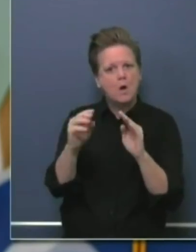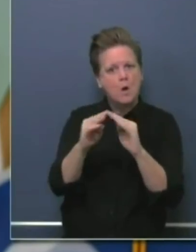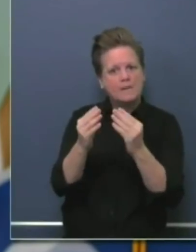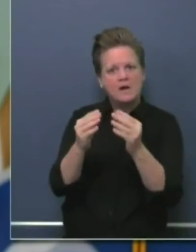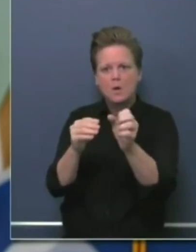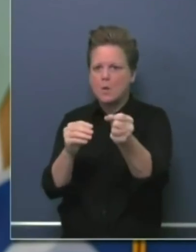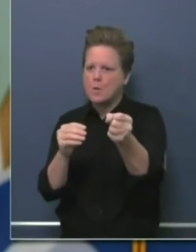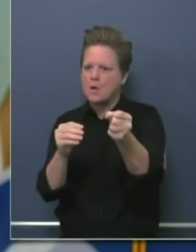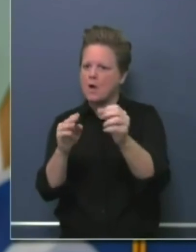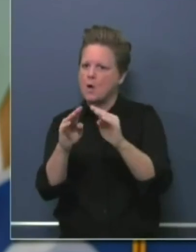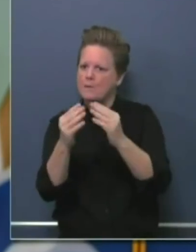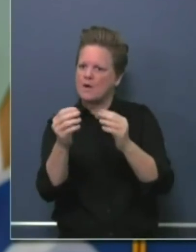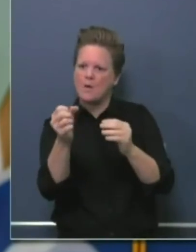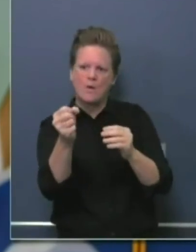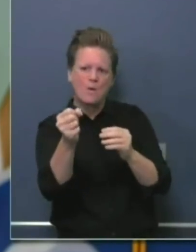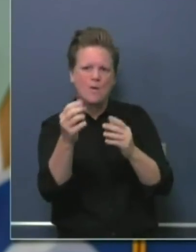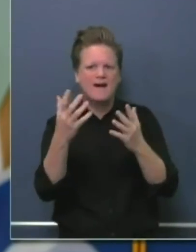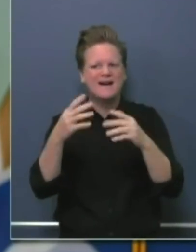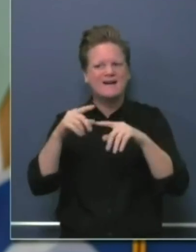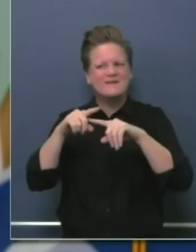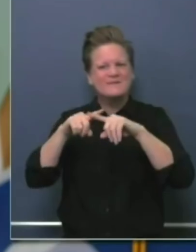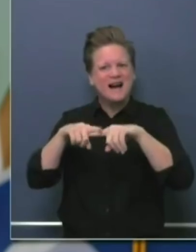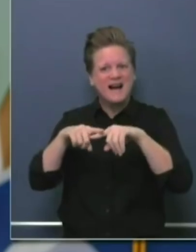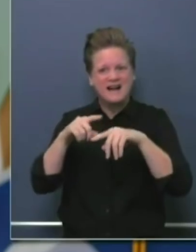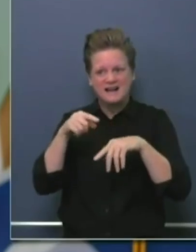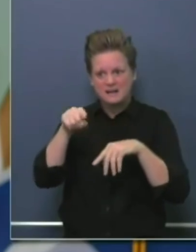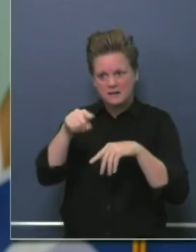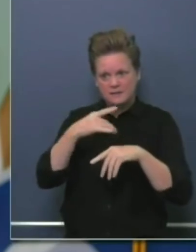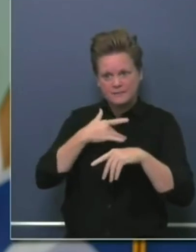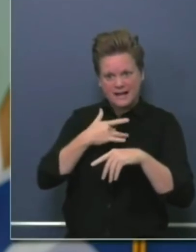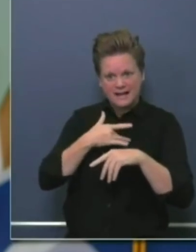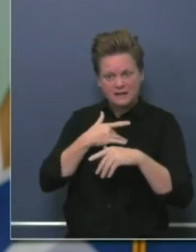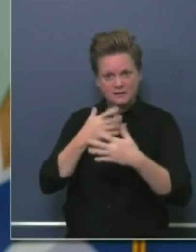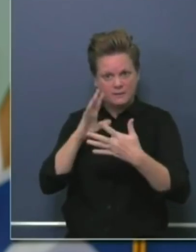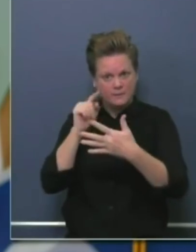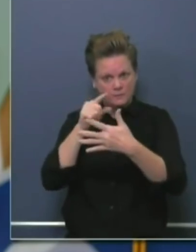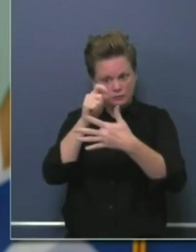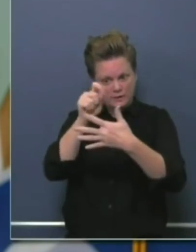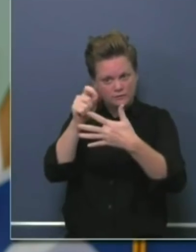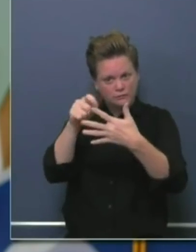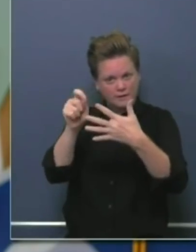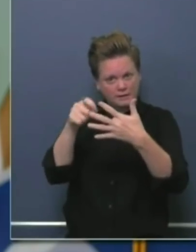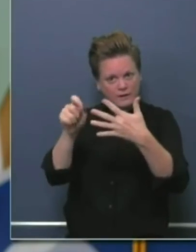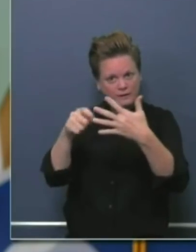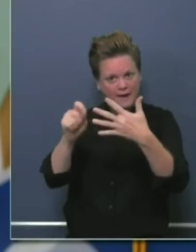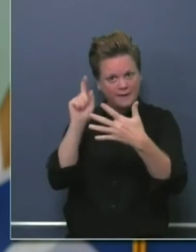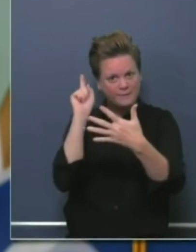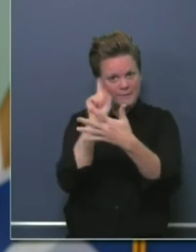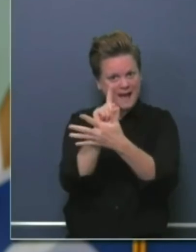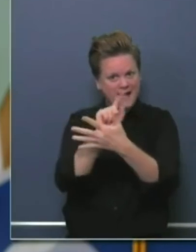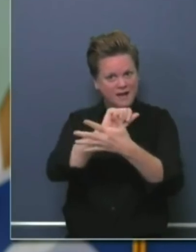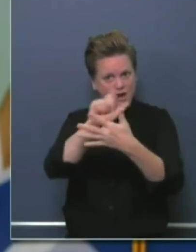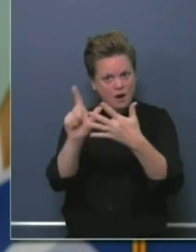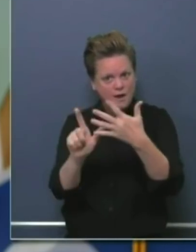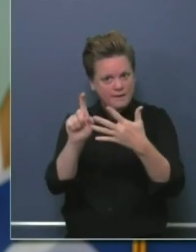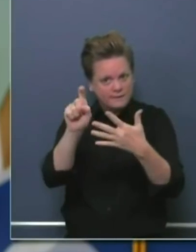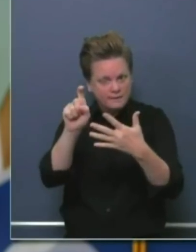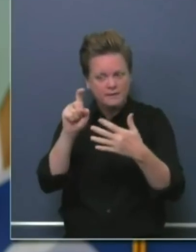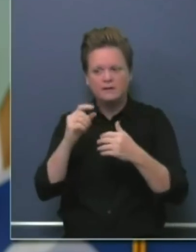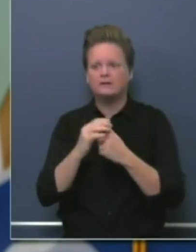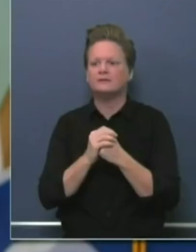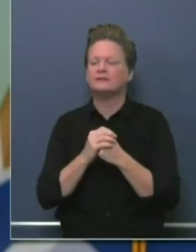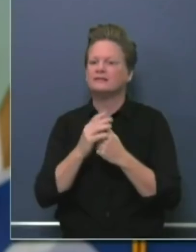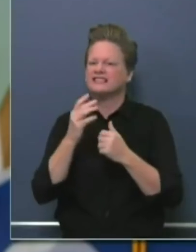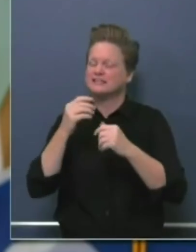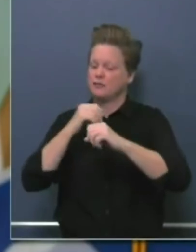based on criteria. That fundamental point that we needed to advance was the protection of